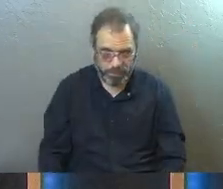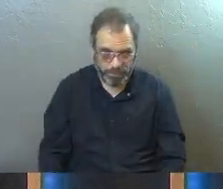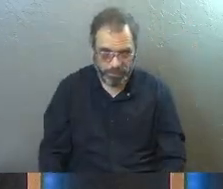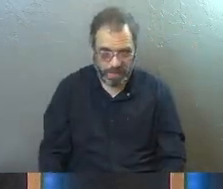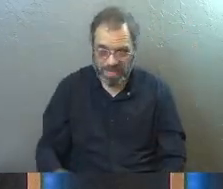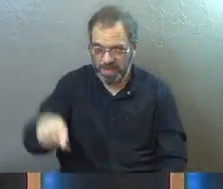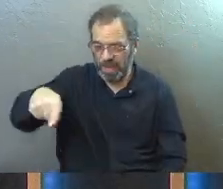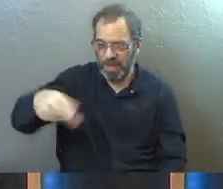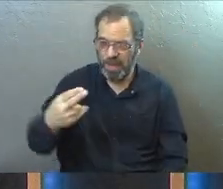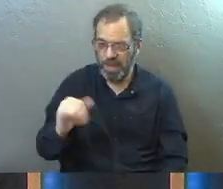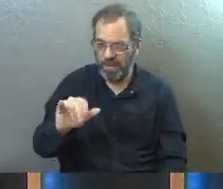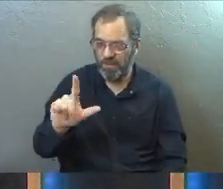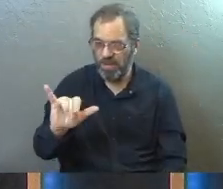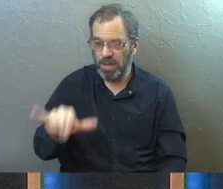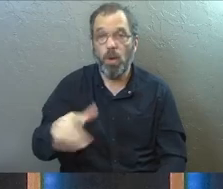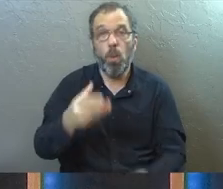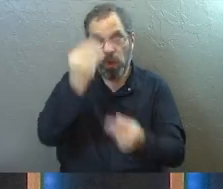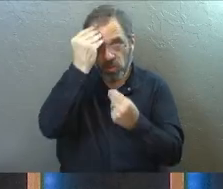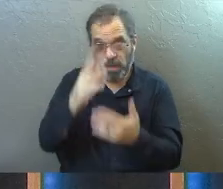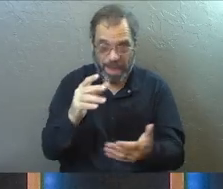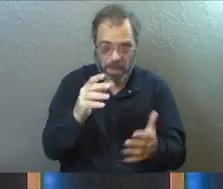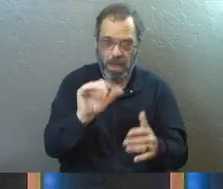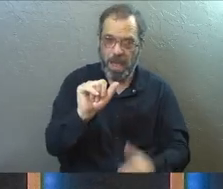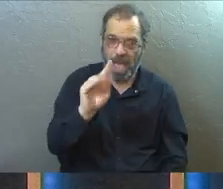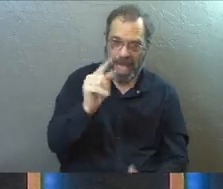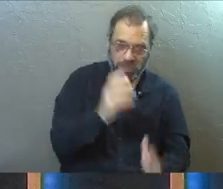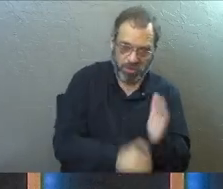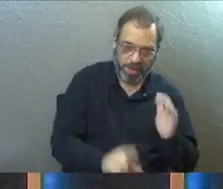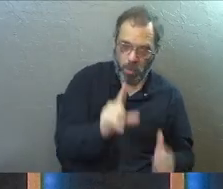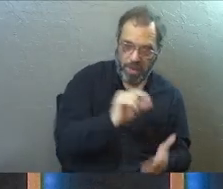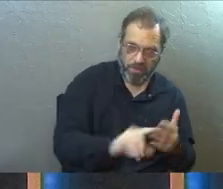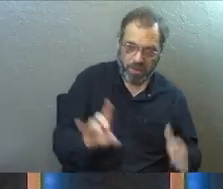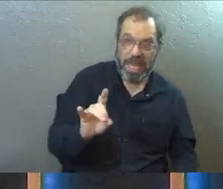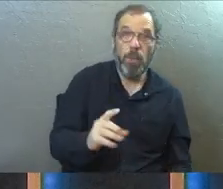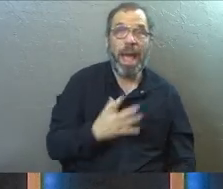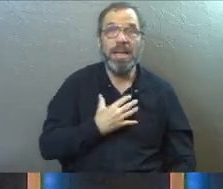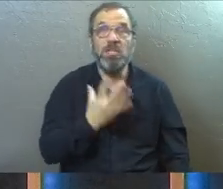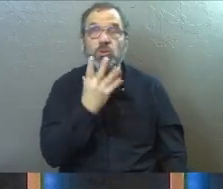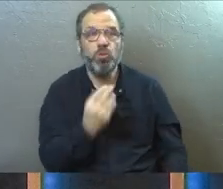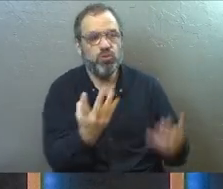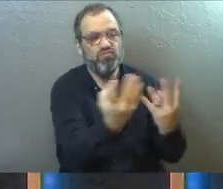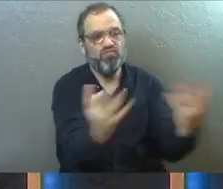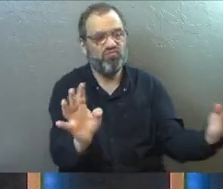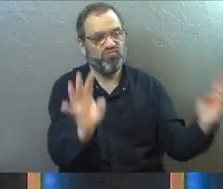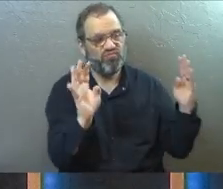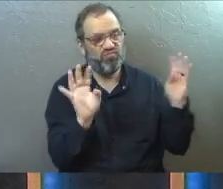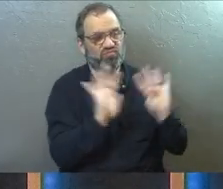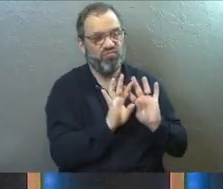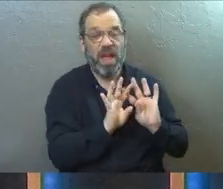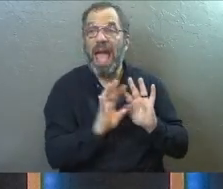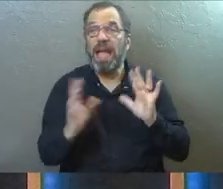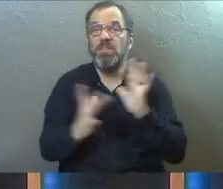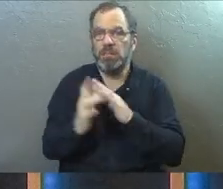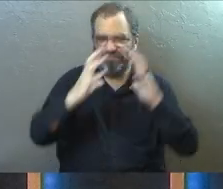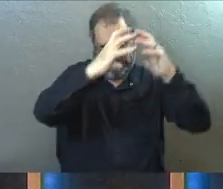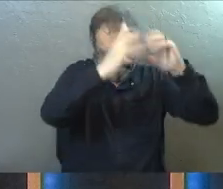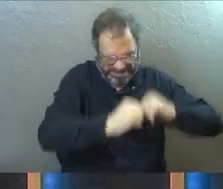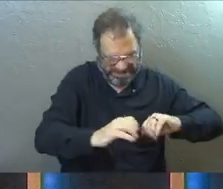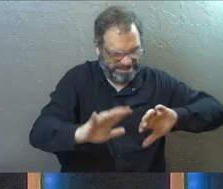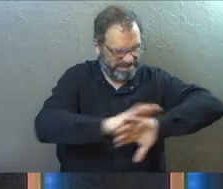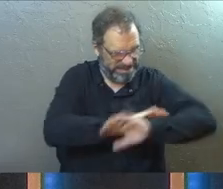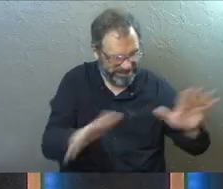See, Philip was actually doing it because the Jews, they put up walls and Jesus had torn them down